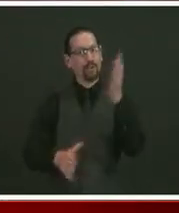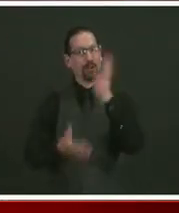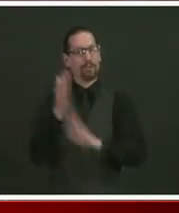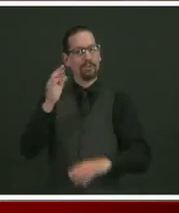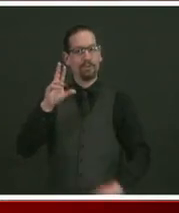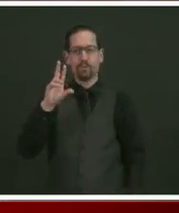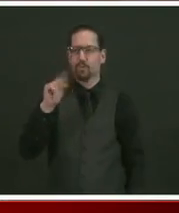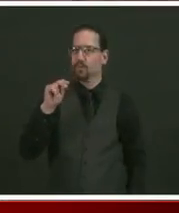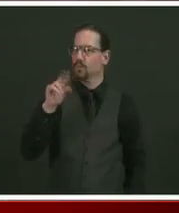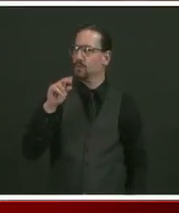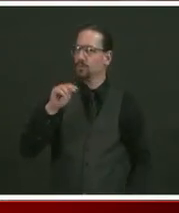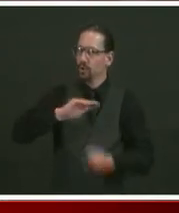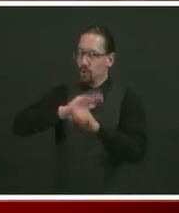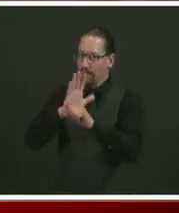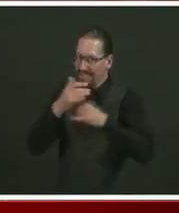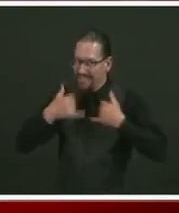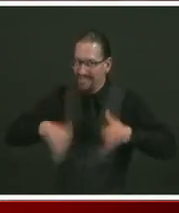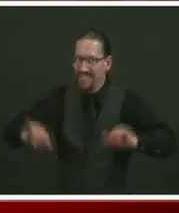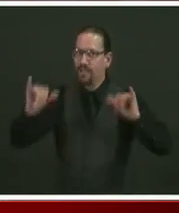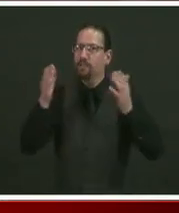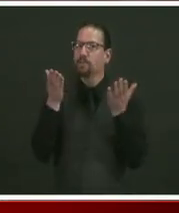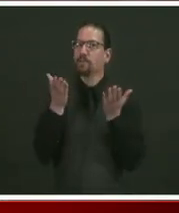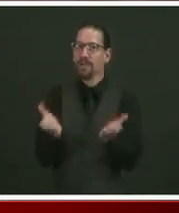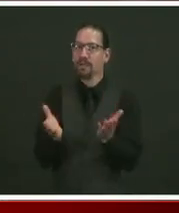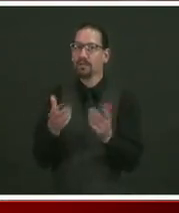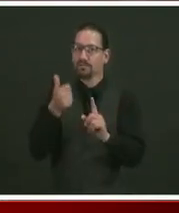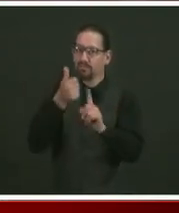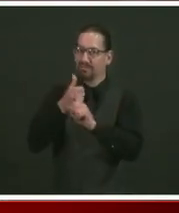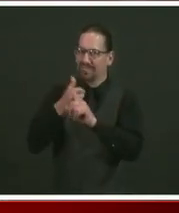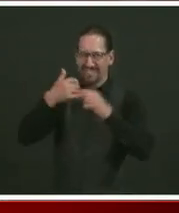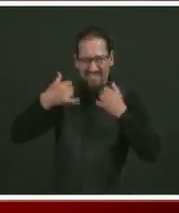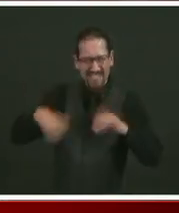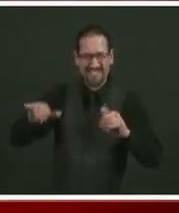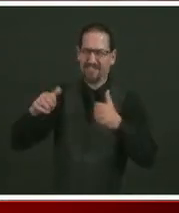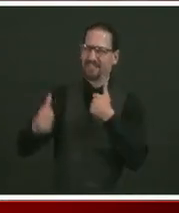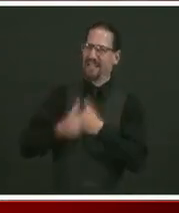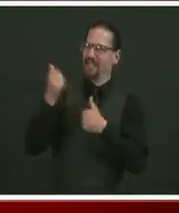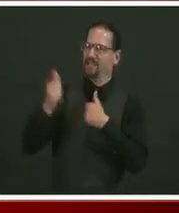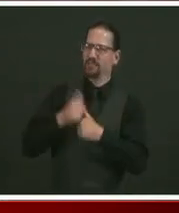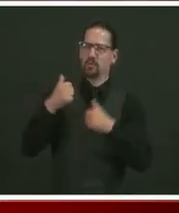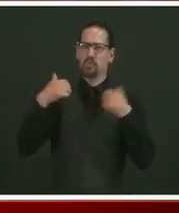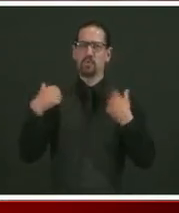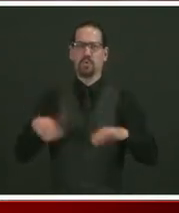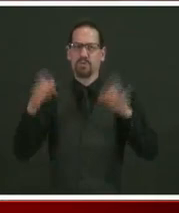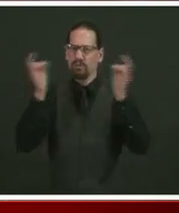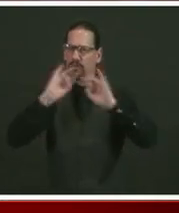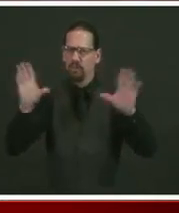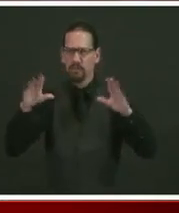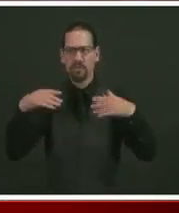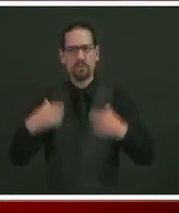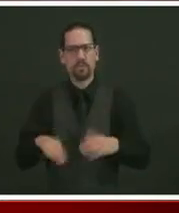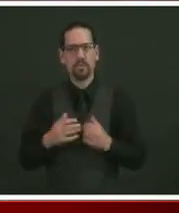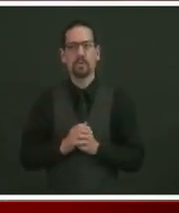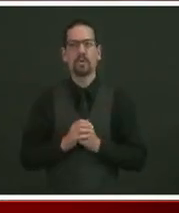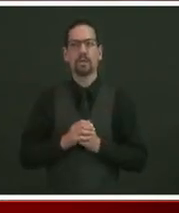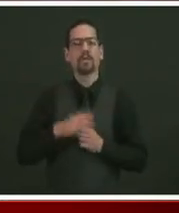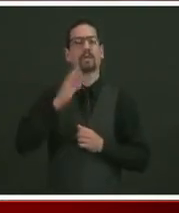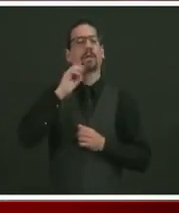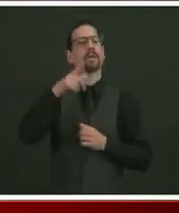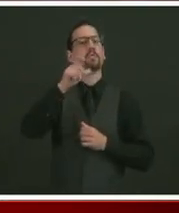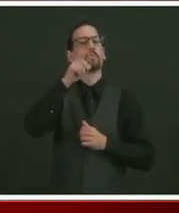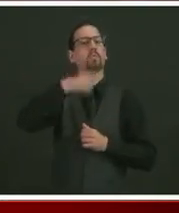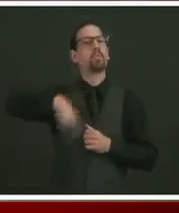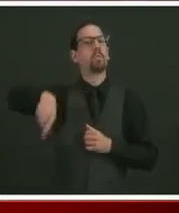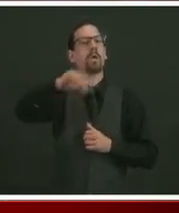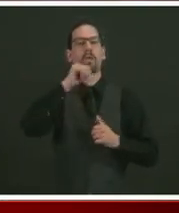It's still particularly dangerous and deadly for older folks and people with underlying health conditions. We've just learned how to deal